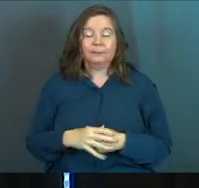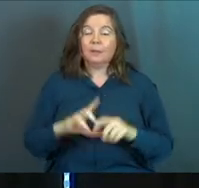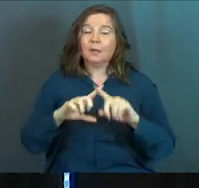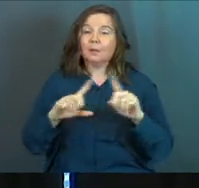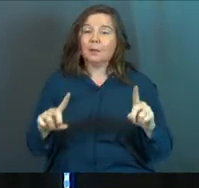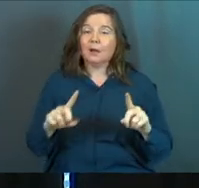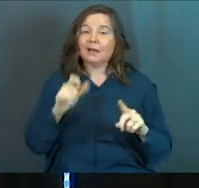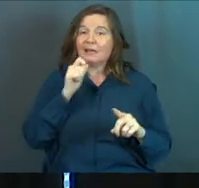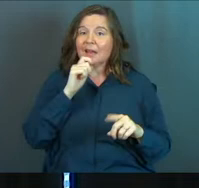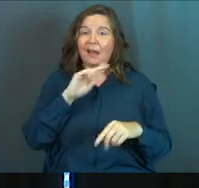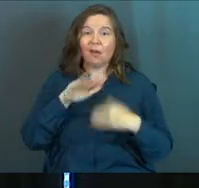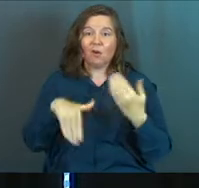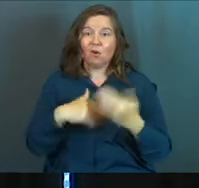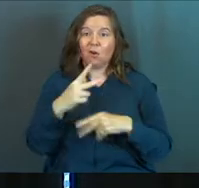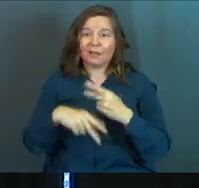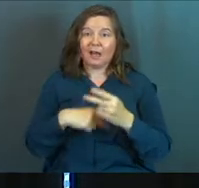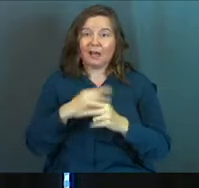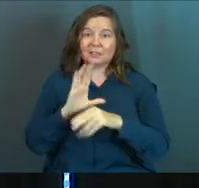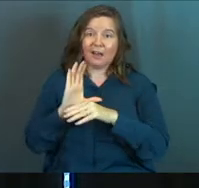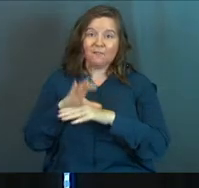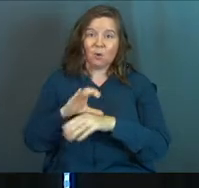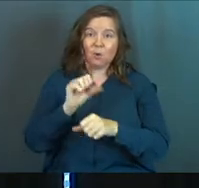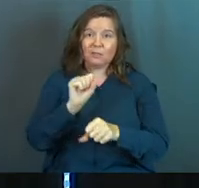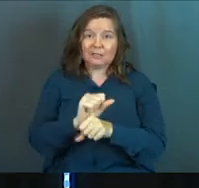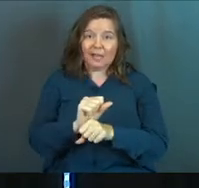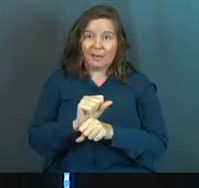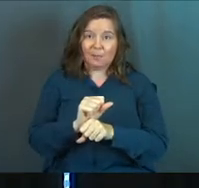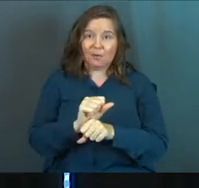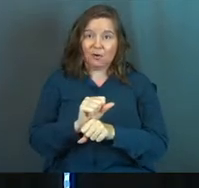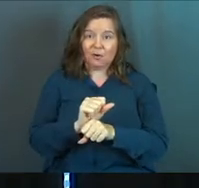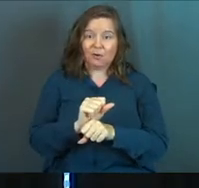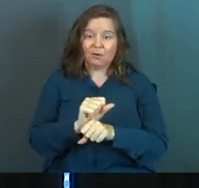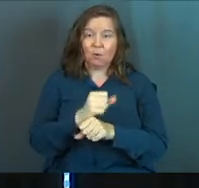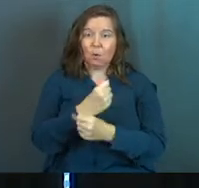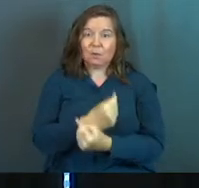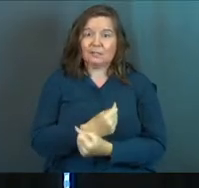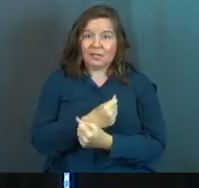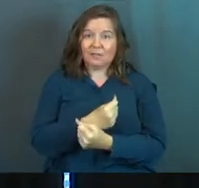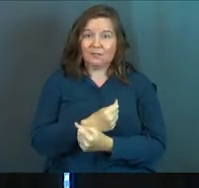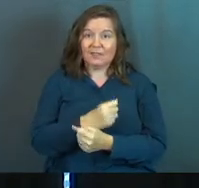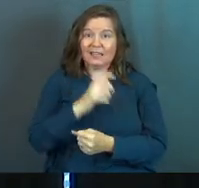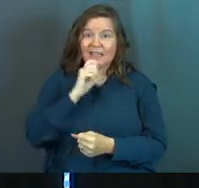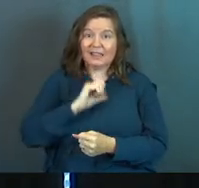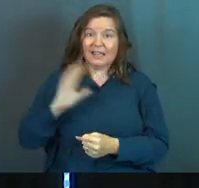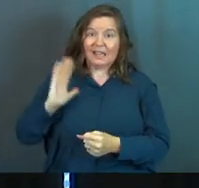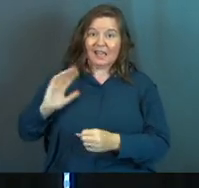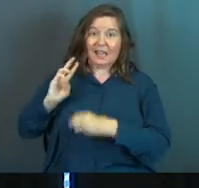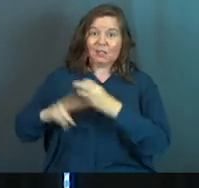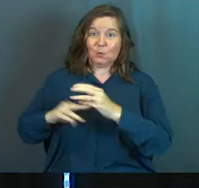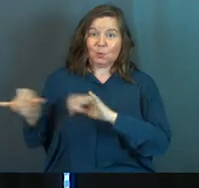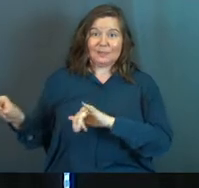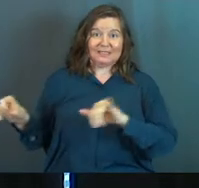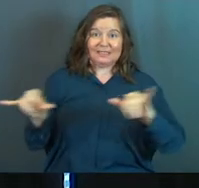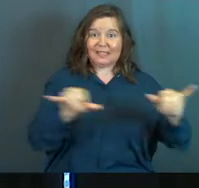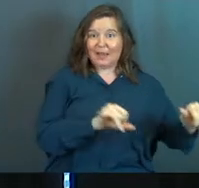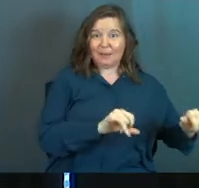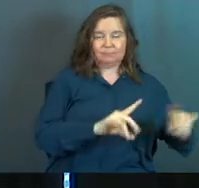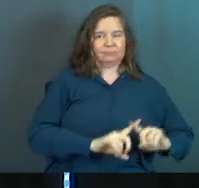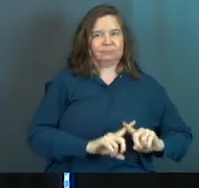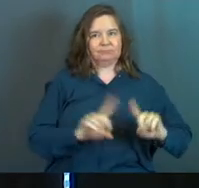But not all versions of forced labor or slavery in the ancient world were the same.